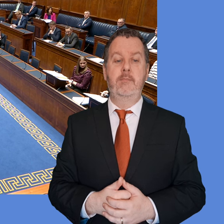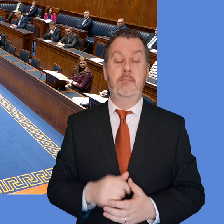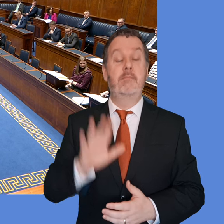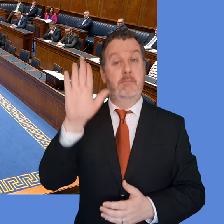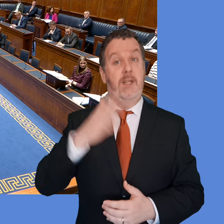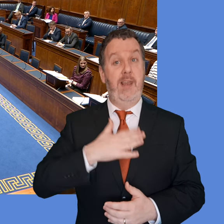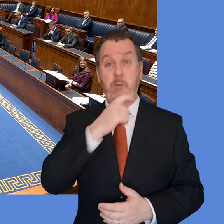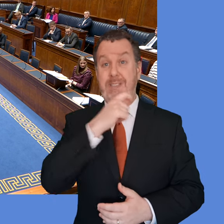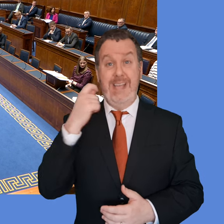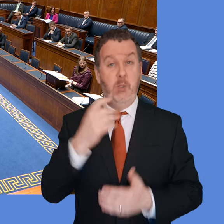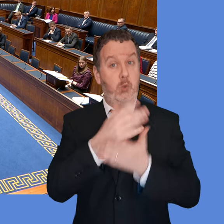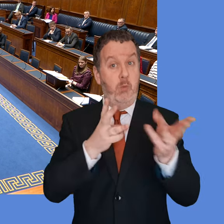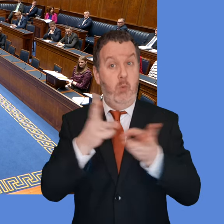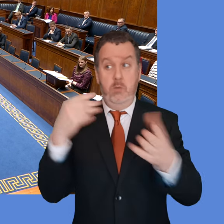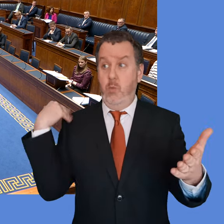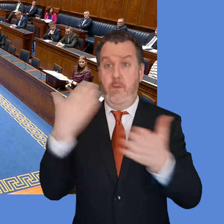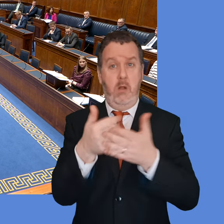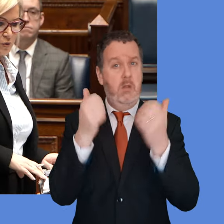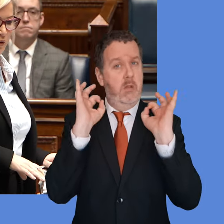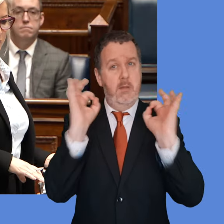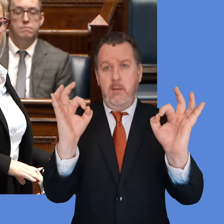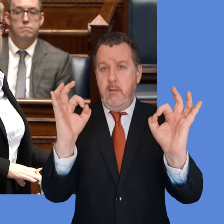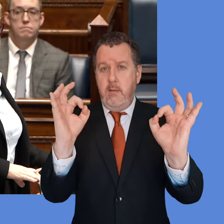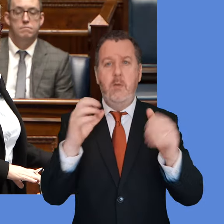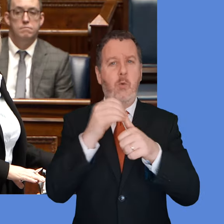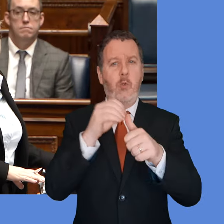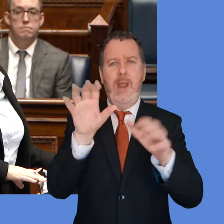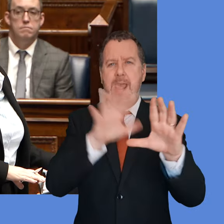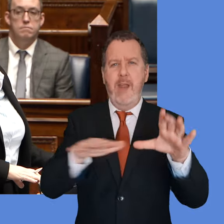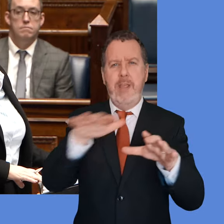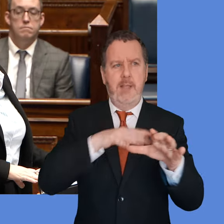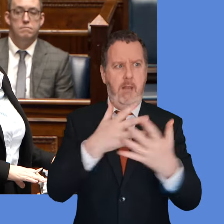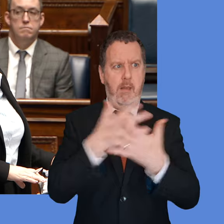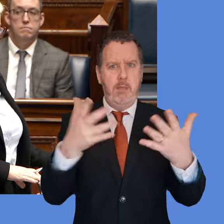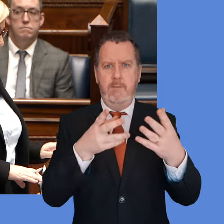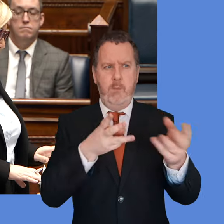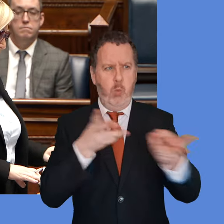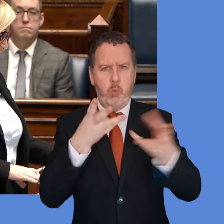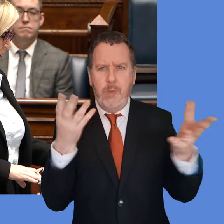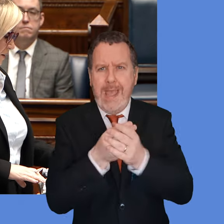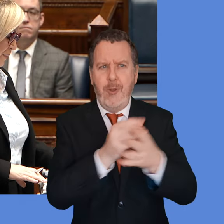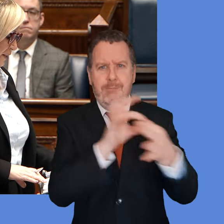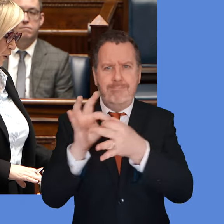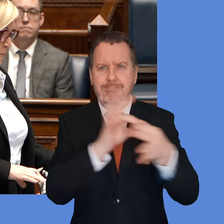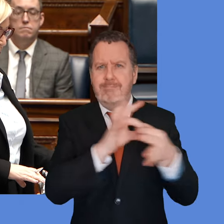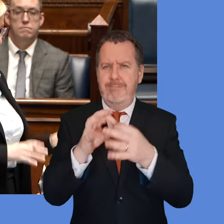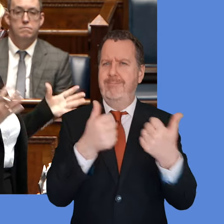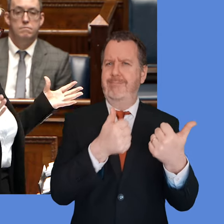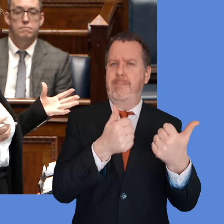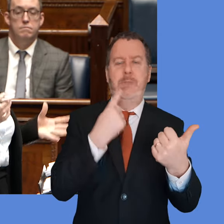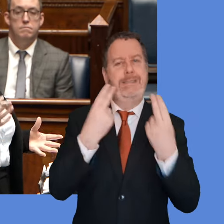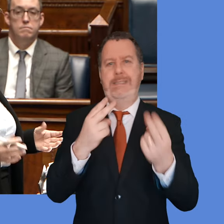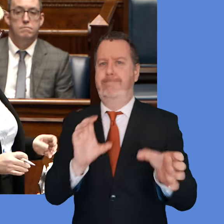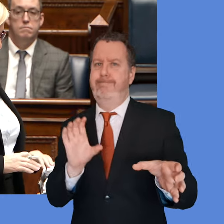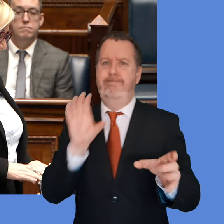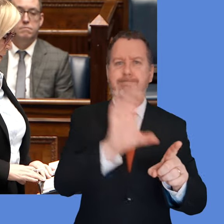that's happened even to this point has been excellent and you can see all the other areas where there's further collaboration that can be achieved and I think that we have to then back that up and I think